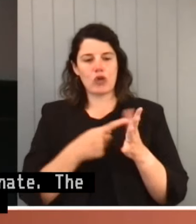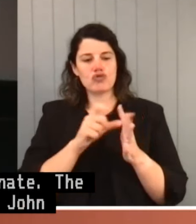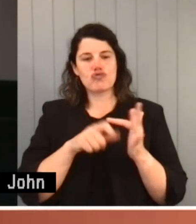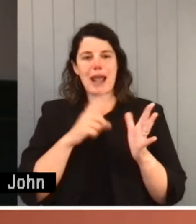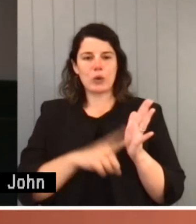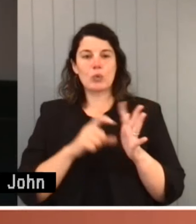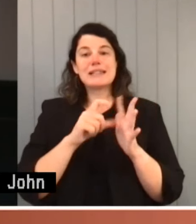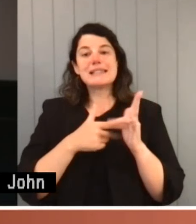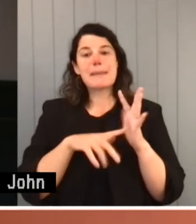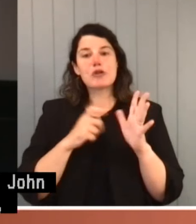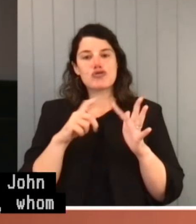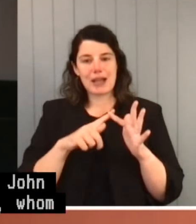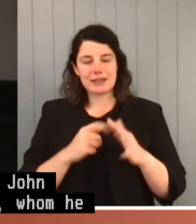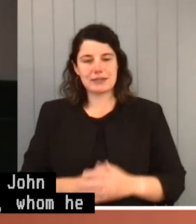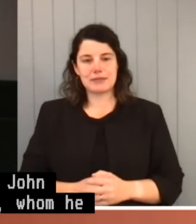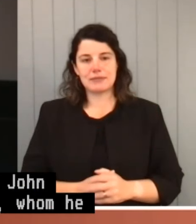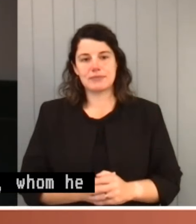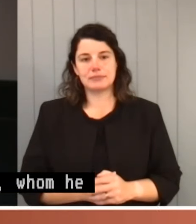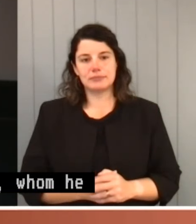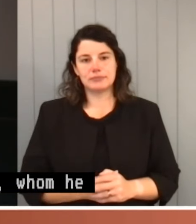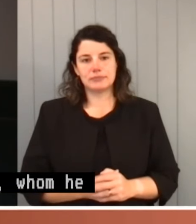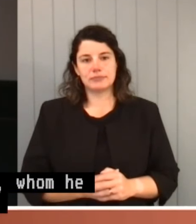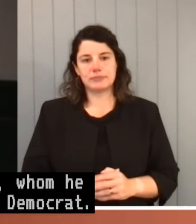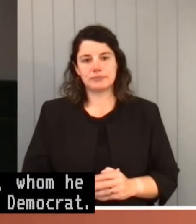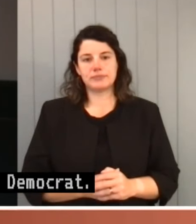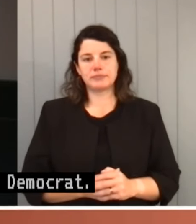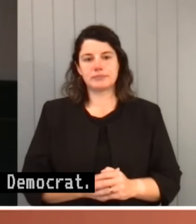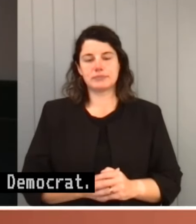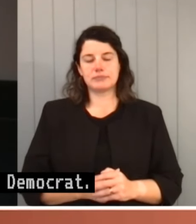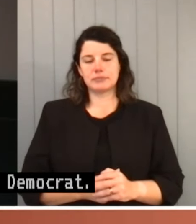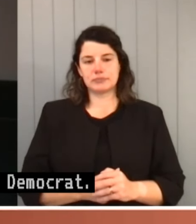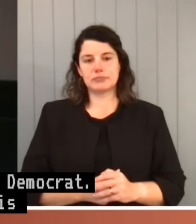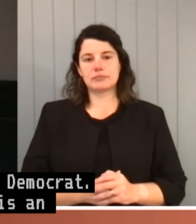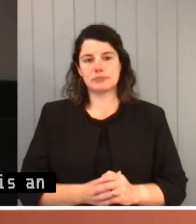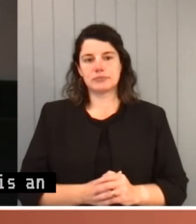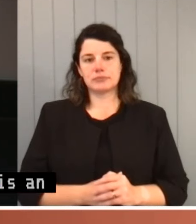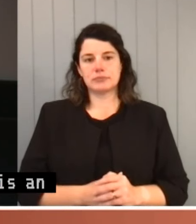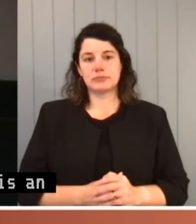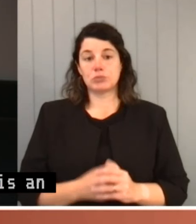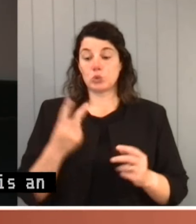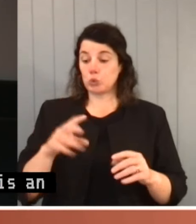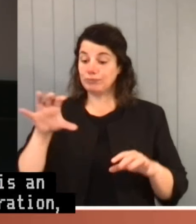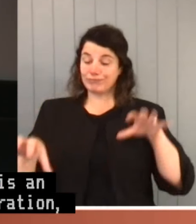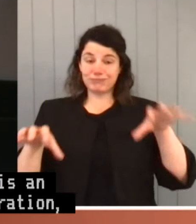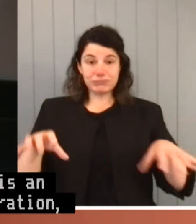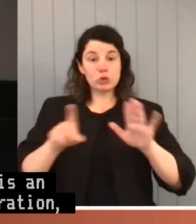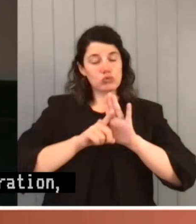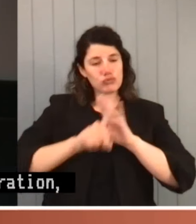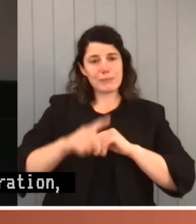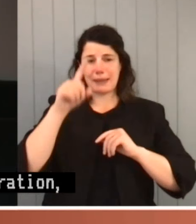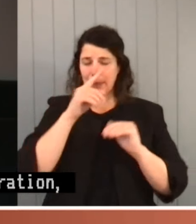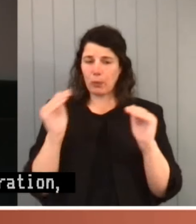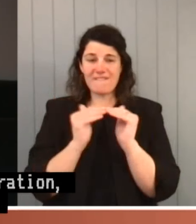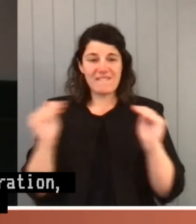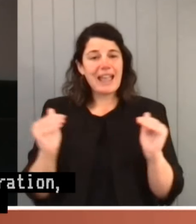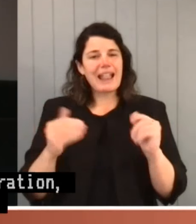The great principle, which is and essential I think to Federation, that the two houses should represent the people truly and should have